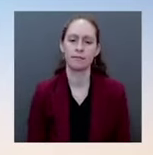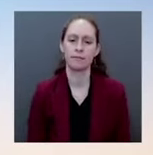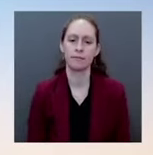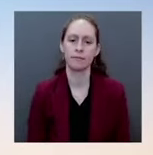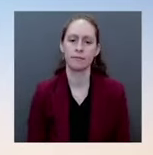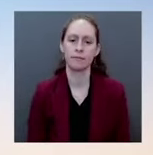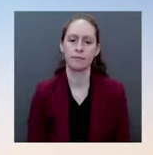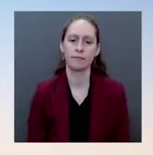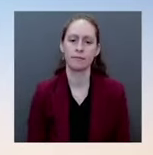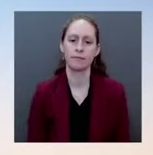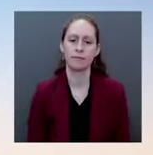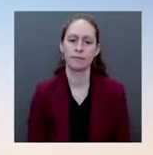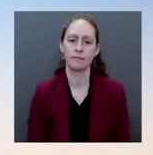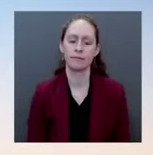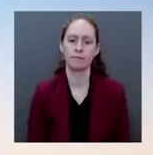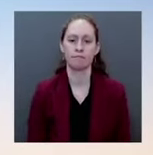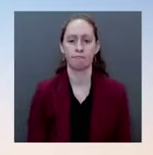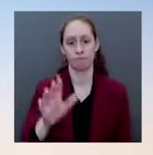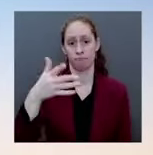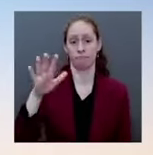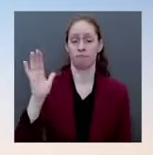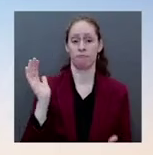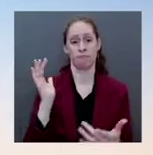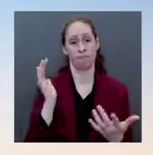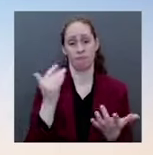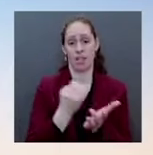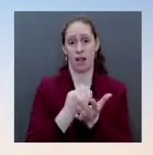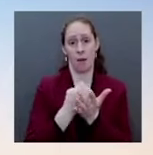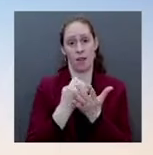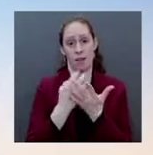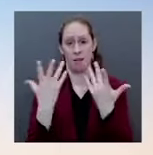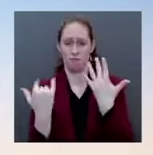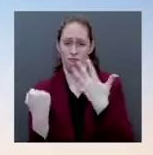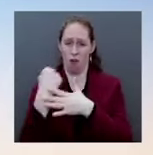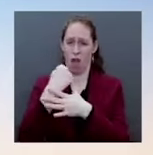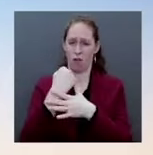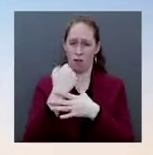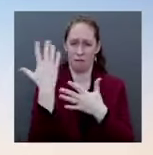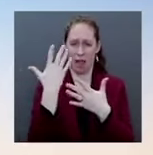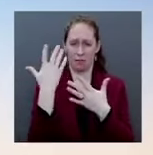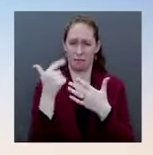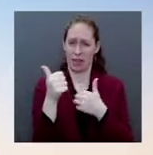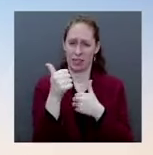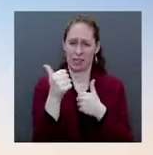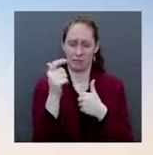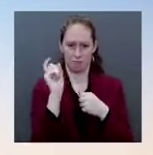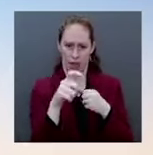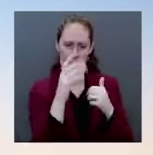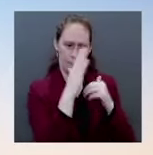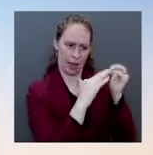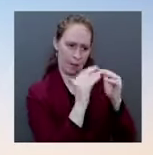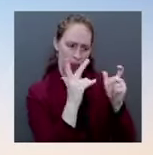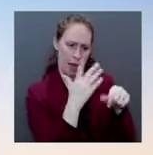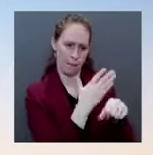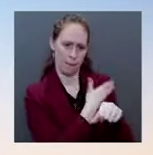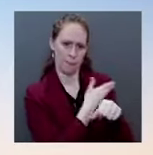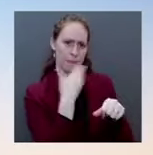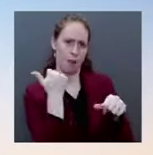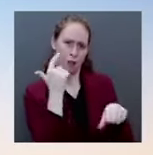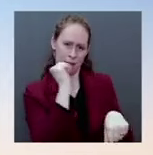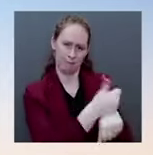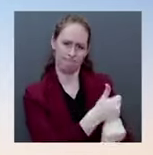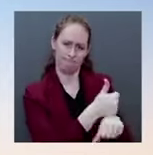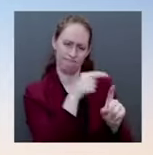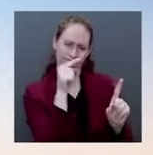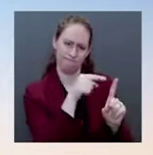those elements of Build Back Better in place. And part of the urgency of that is to address precisely the challenges that you are